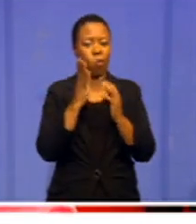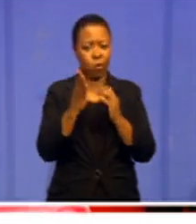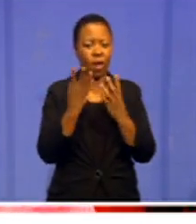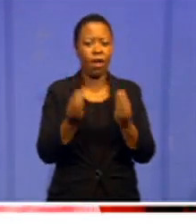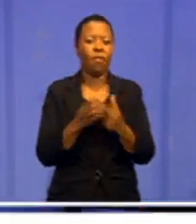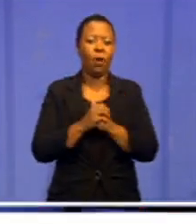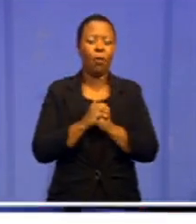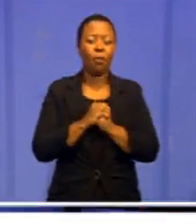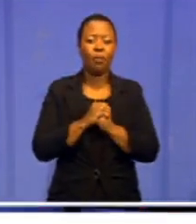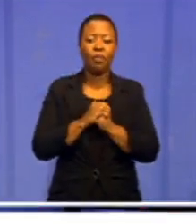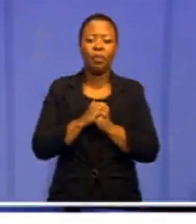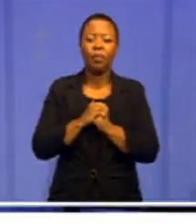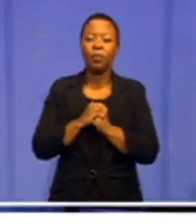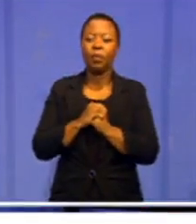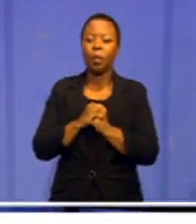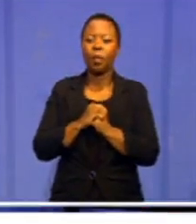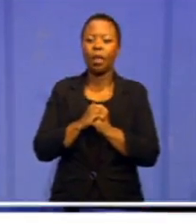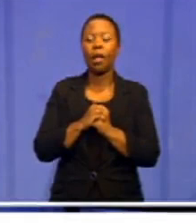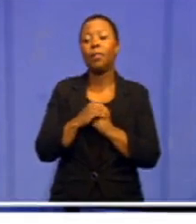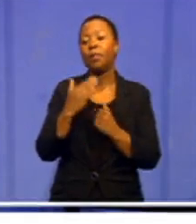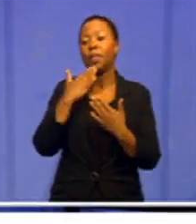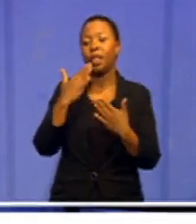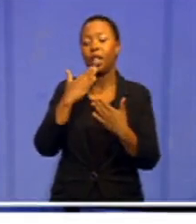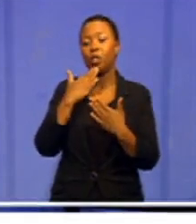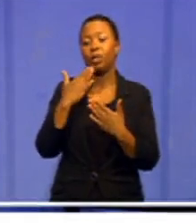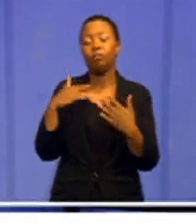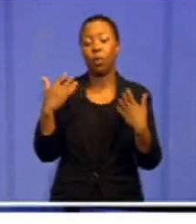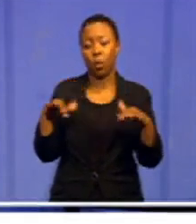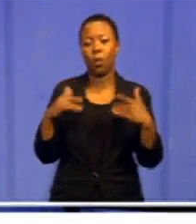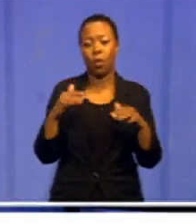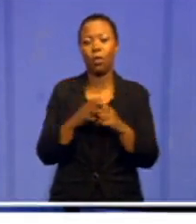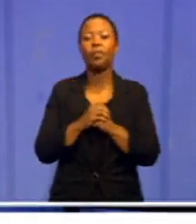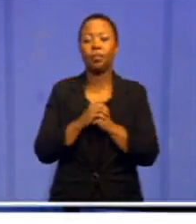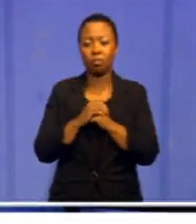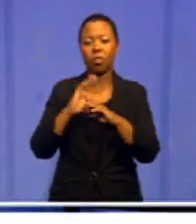All right, Lutendo, thank you so very much indeed. We will be catching up with you a little bit later.